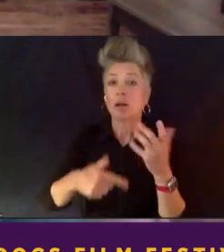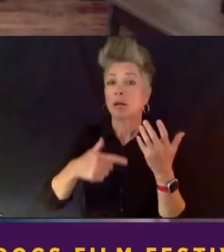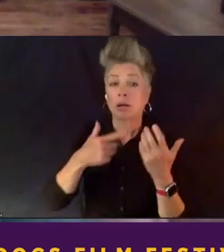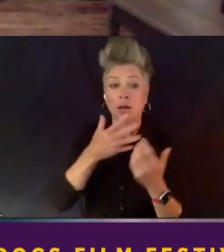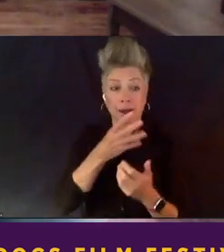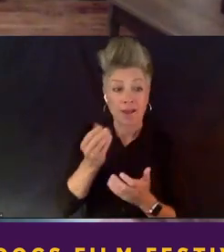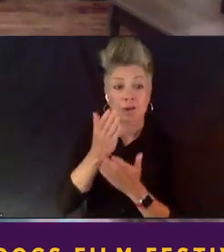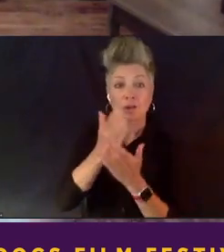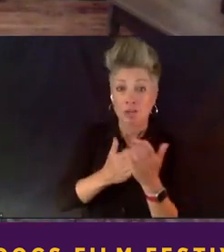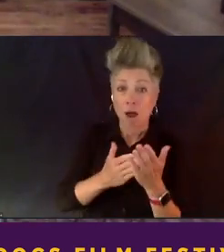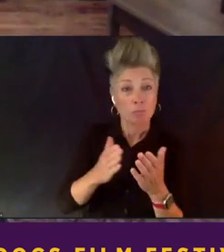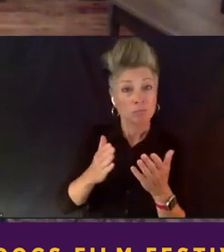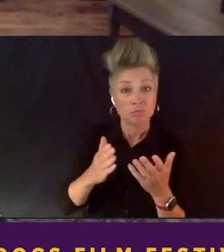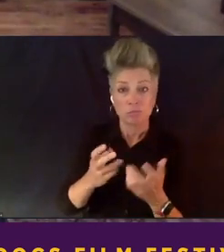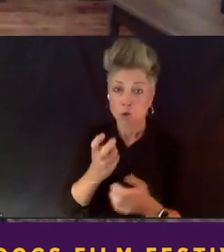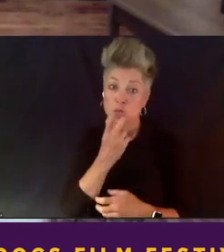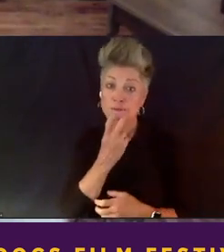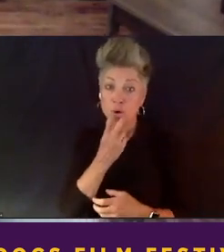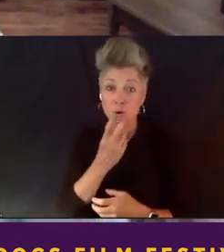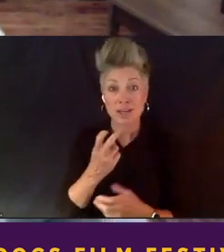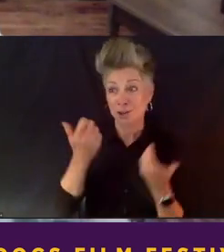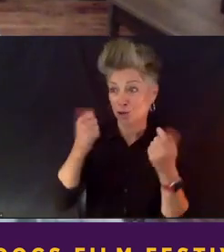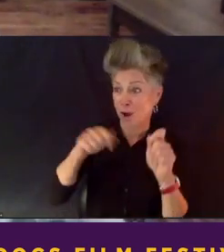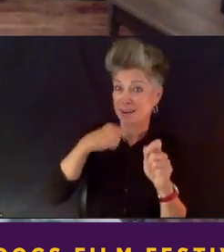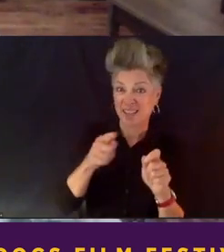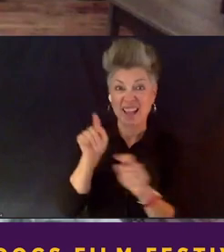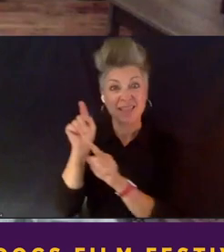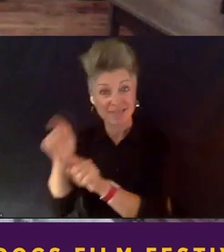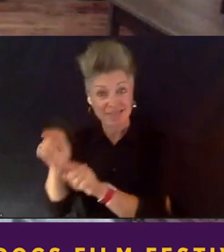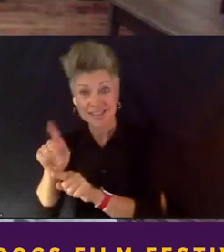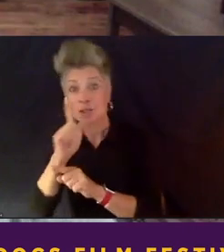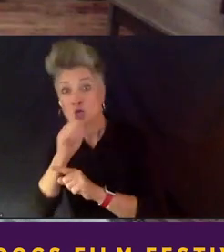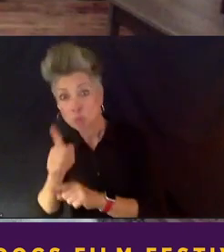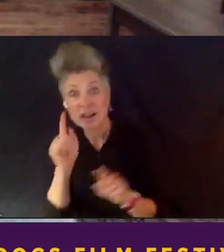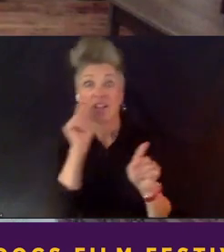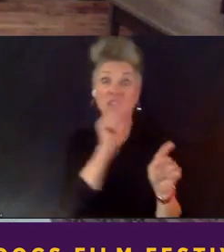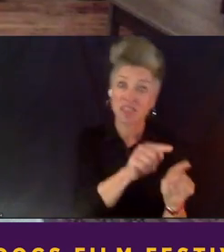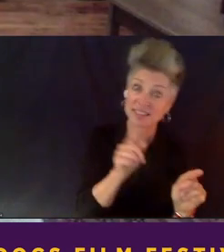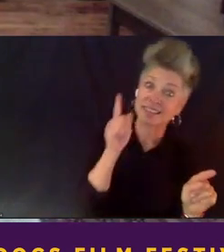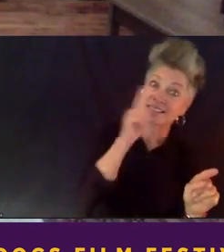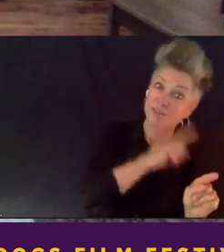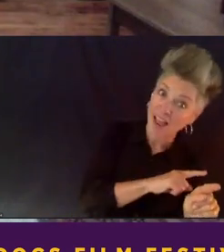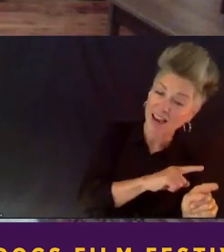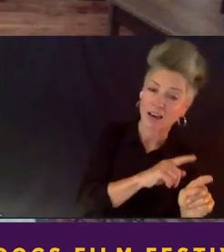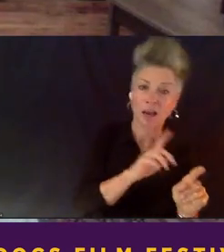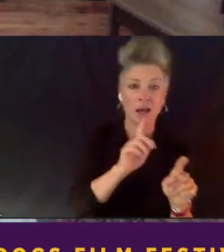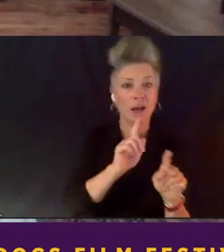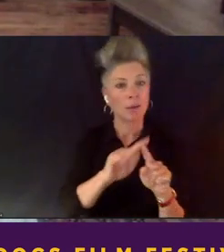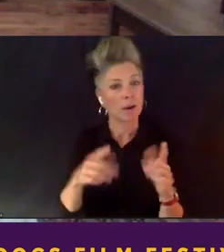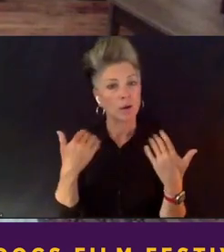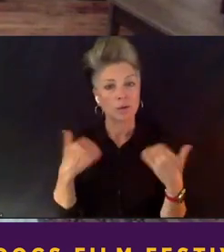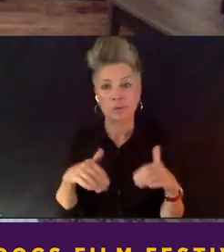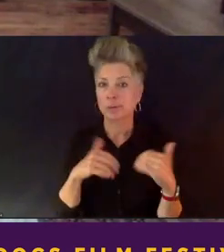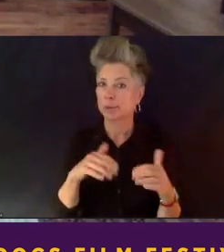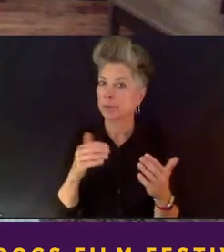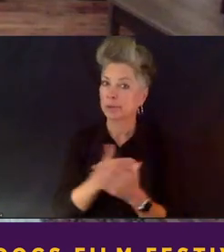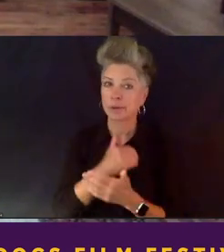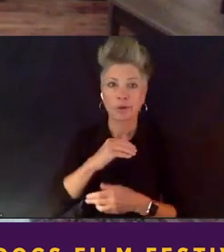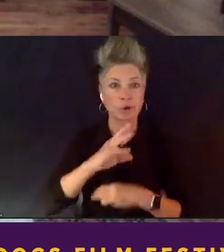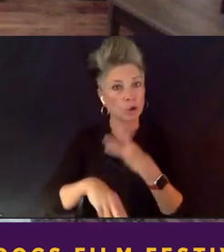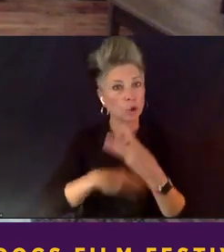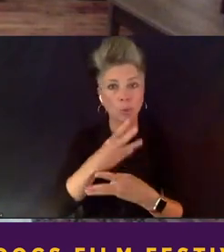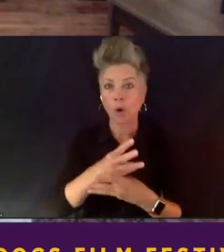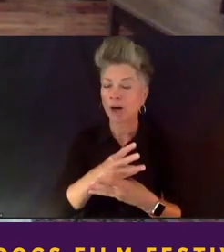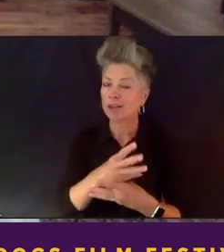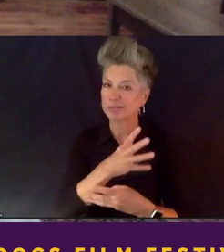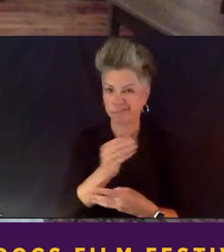trying to say, you know, this is what's real and this is fake. Uh, but this is the new world we're in, uh, and we do